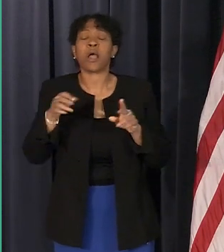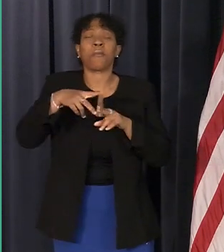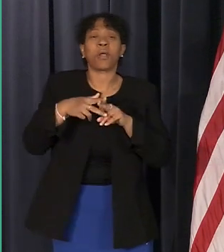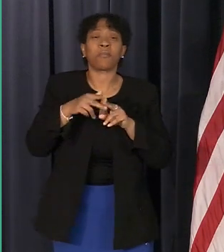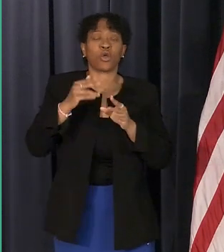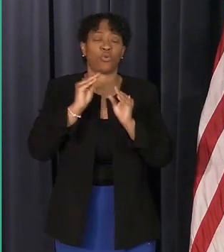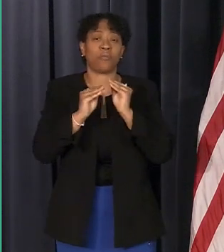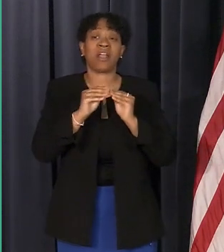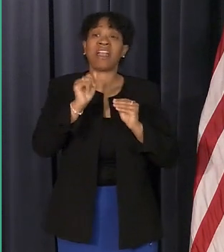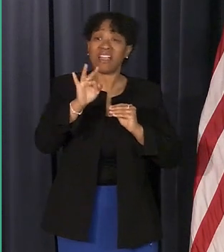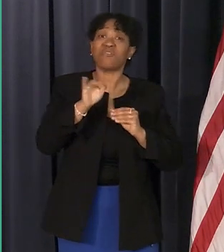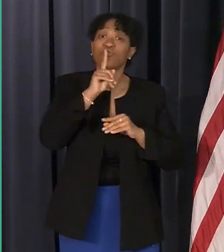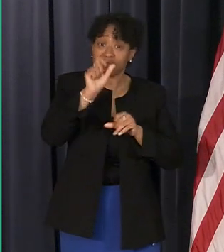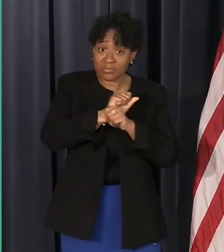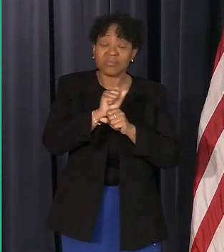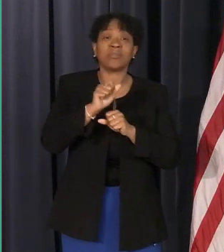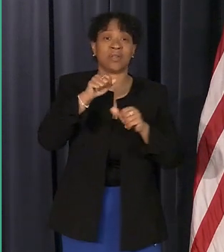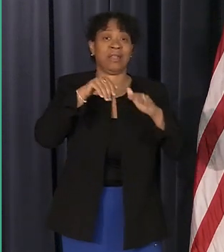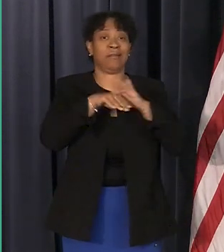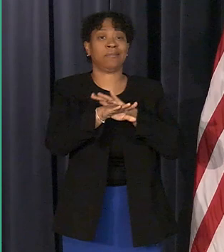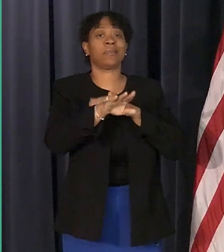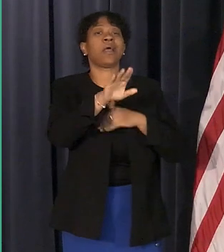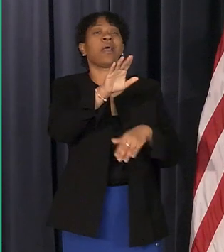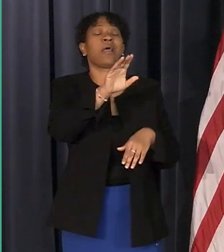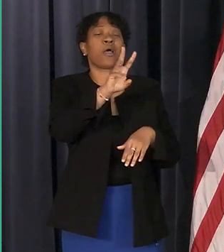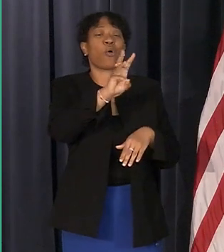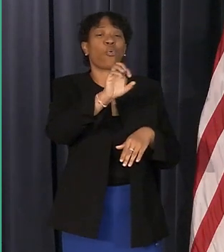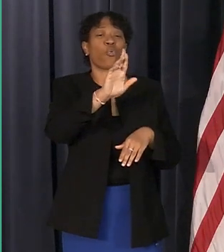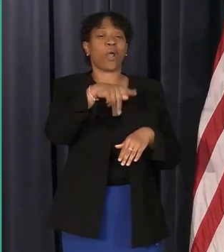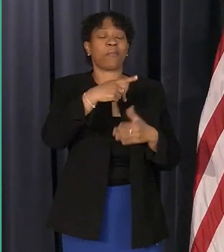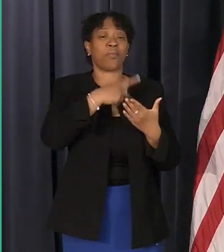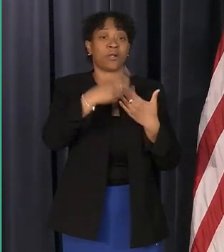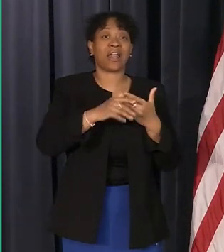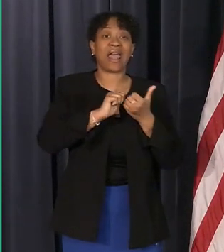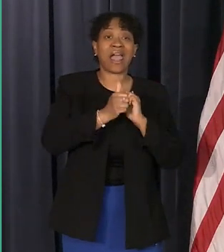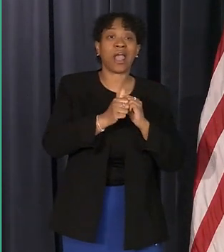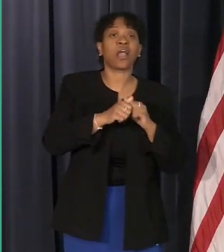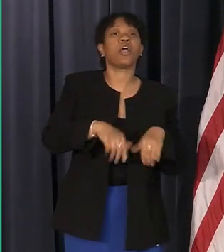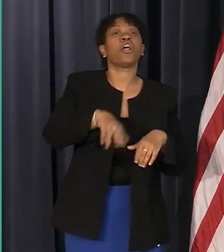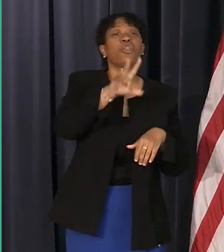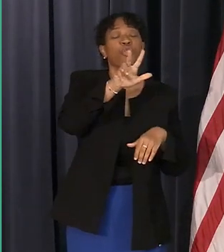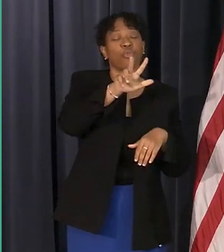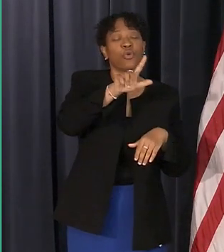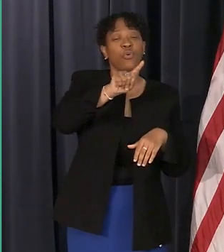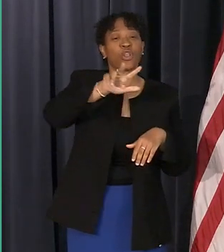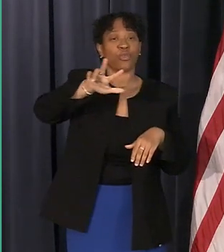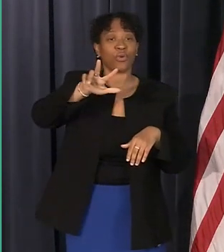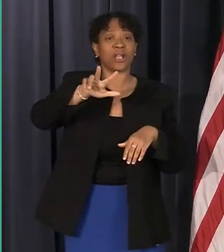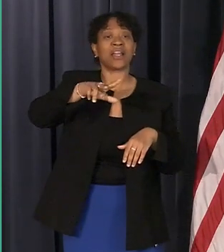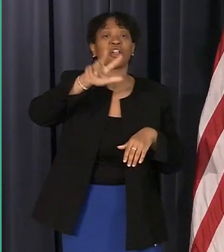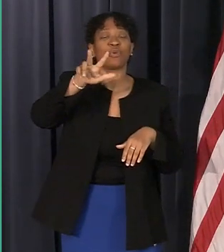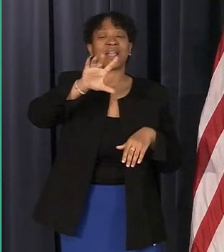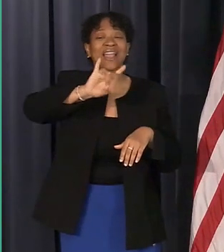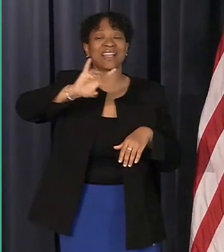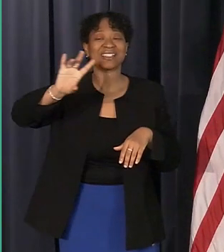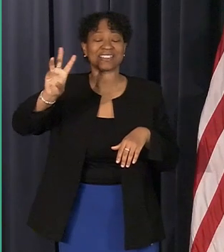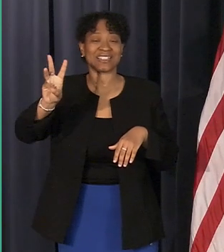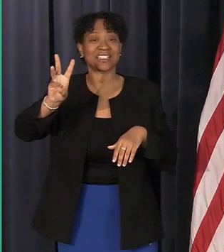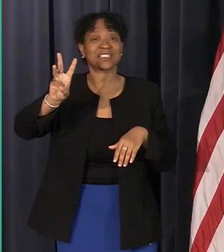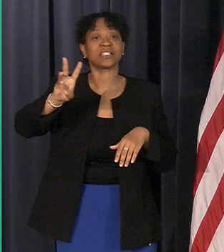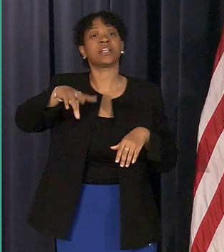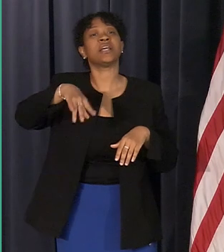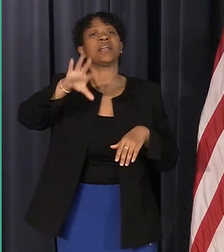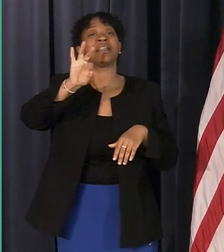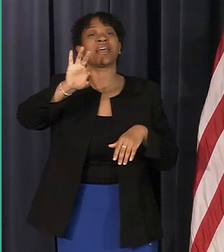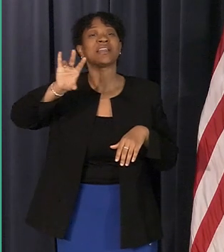eligible for the rap program apply through wayne metro three one three three eight six nine